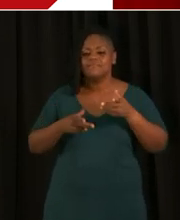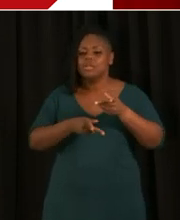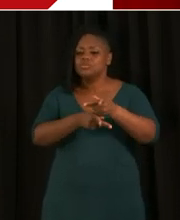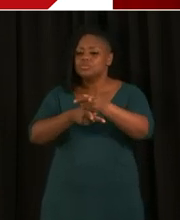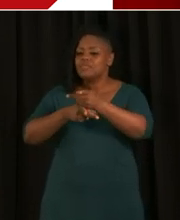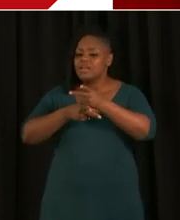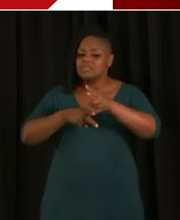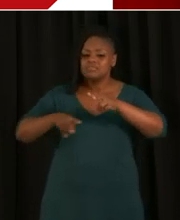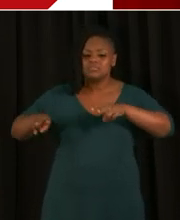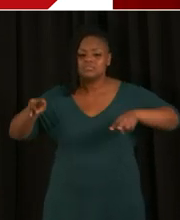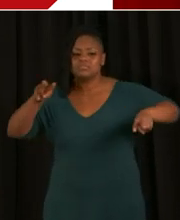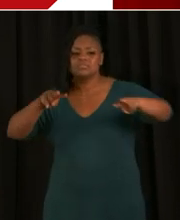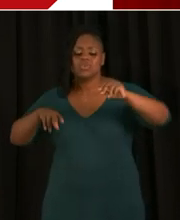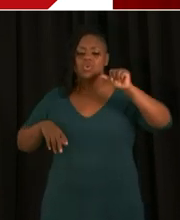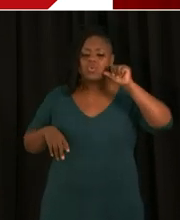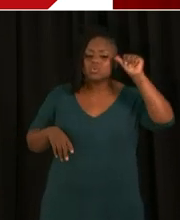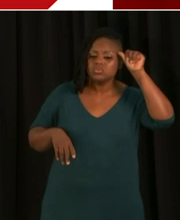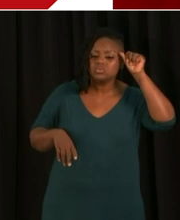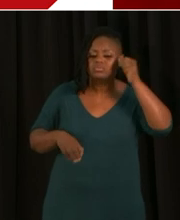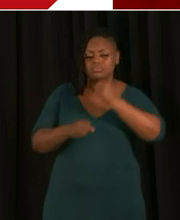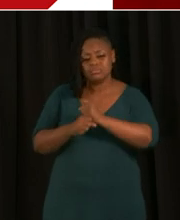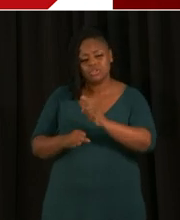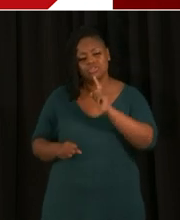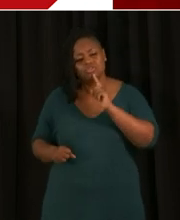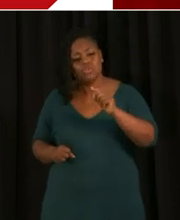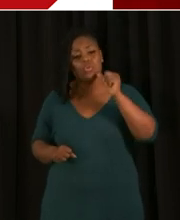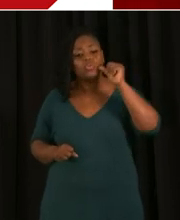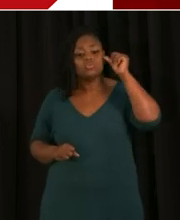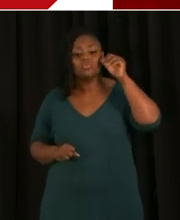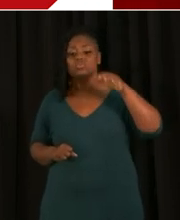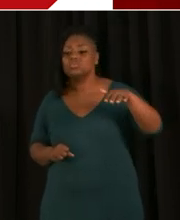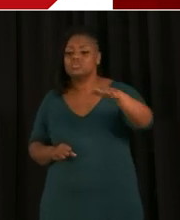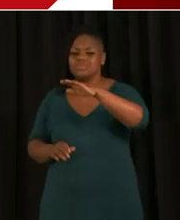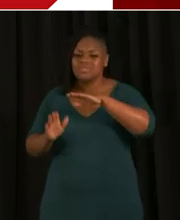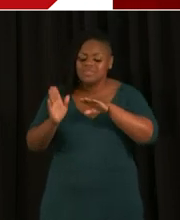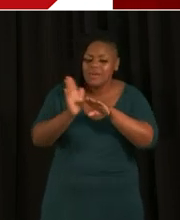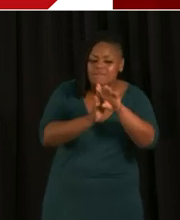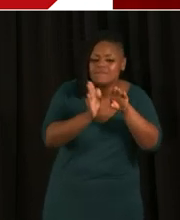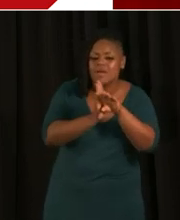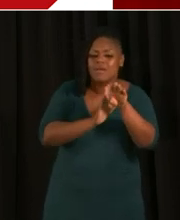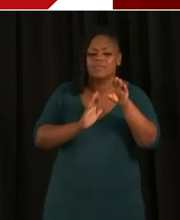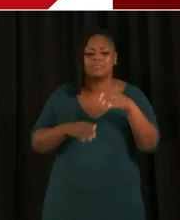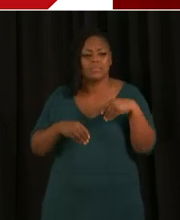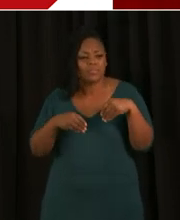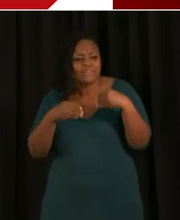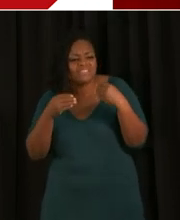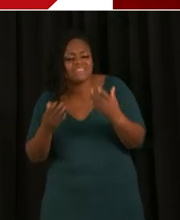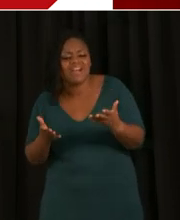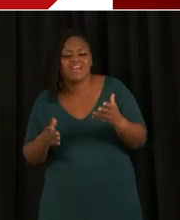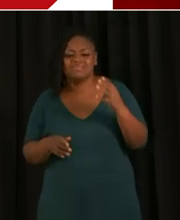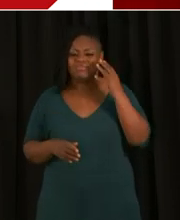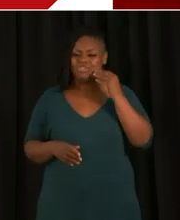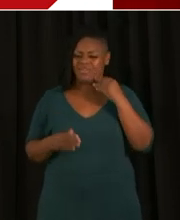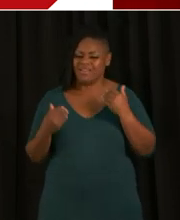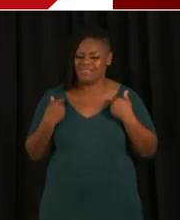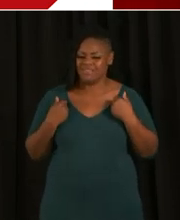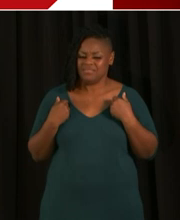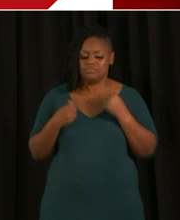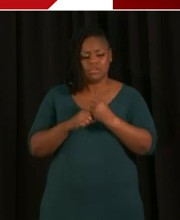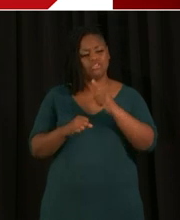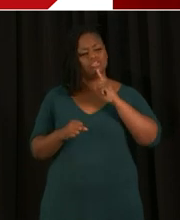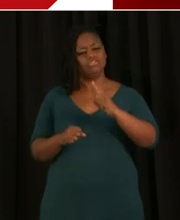ensure that they are developed to provide this experience. And to support a health and safety environment.